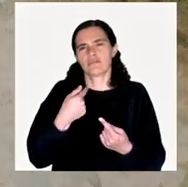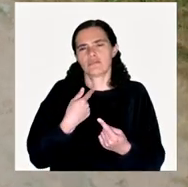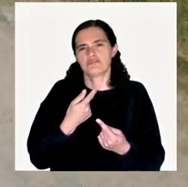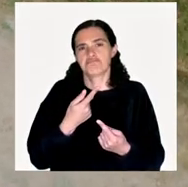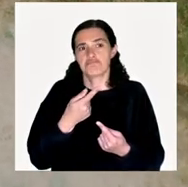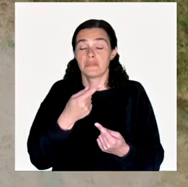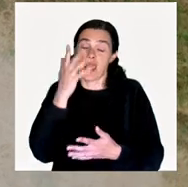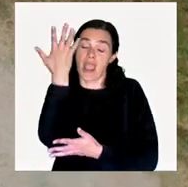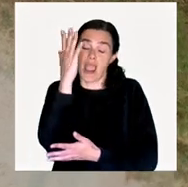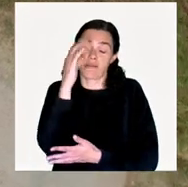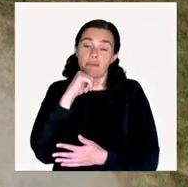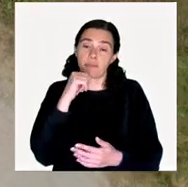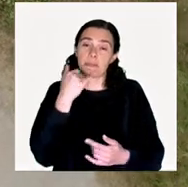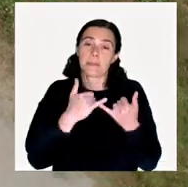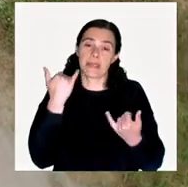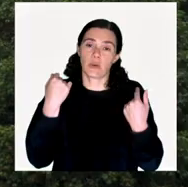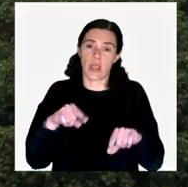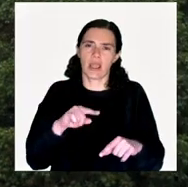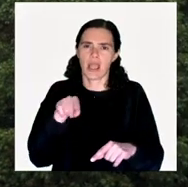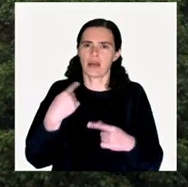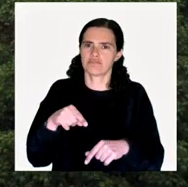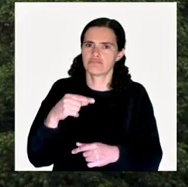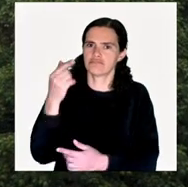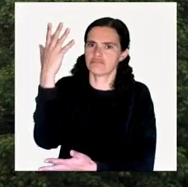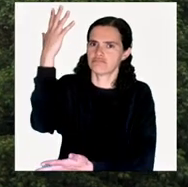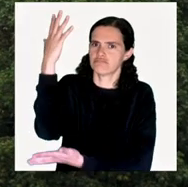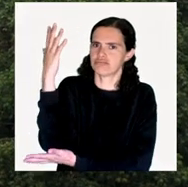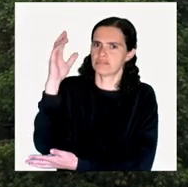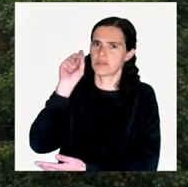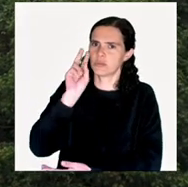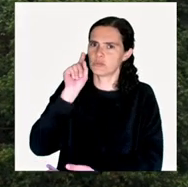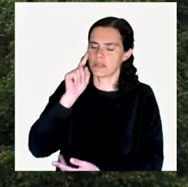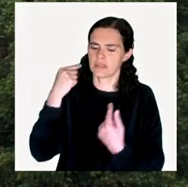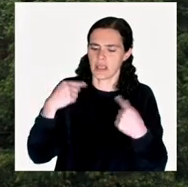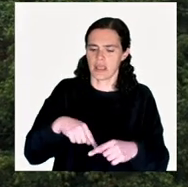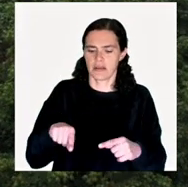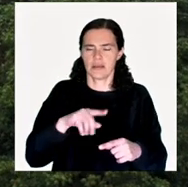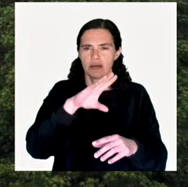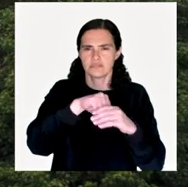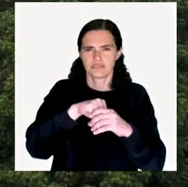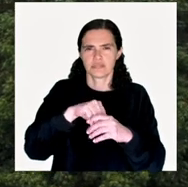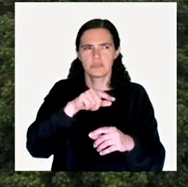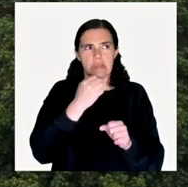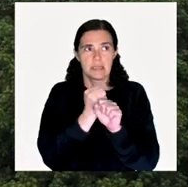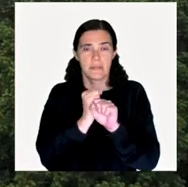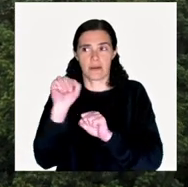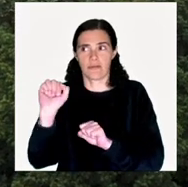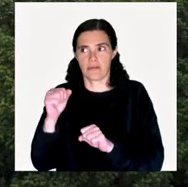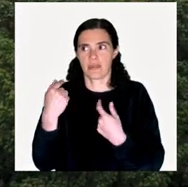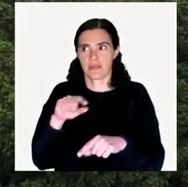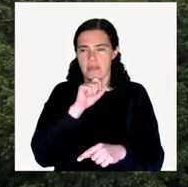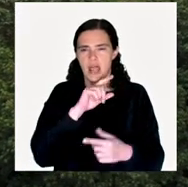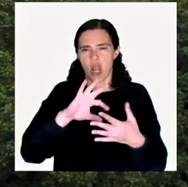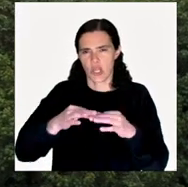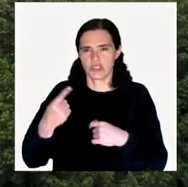a species of tree, which is endangered, you have a monument, a monument that makes total sense within the context